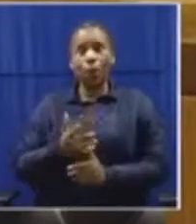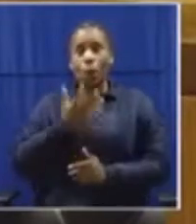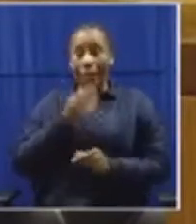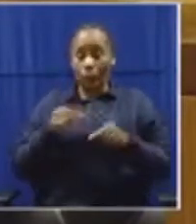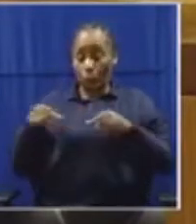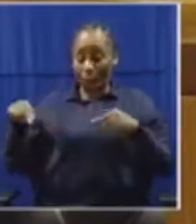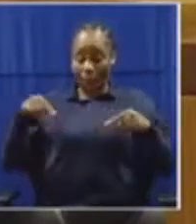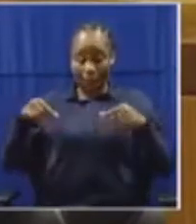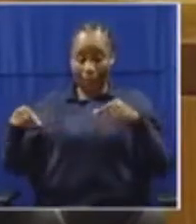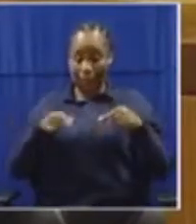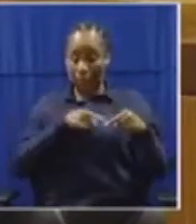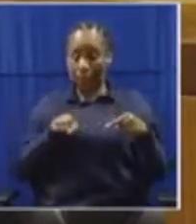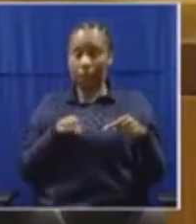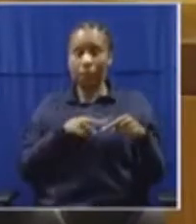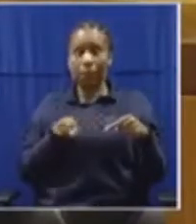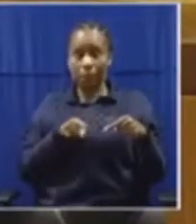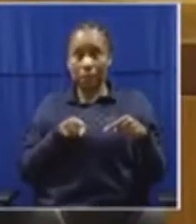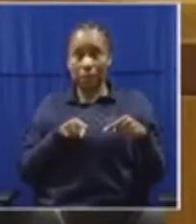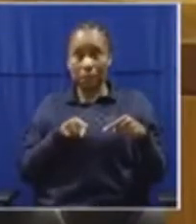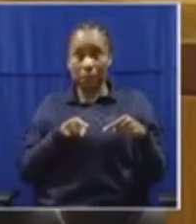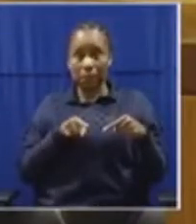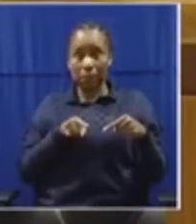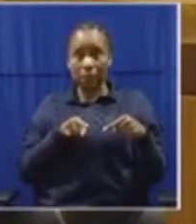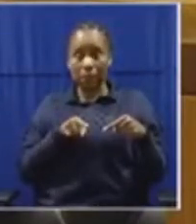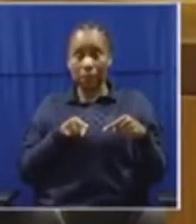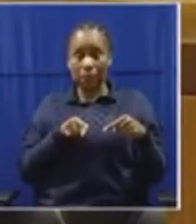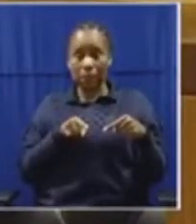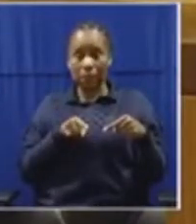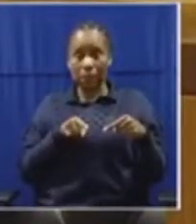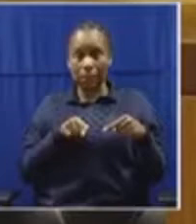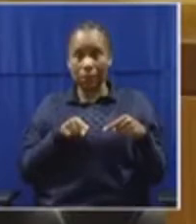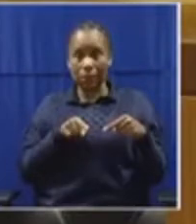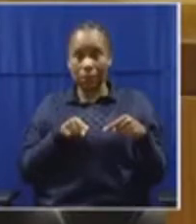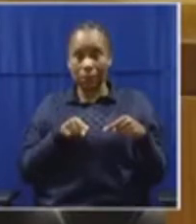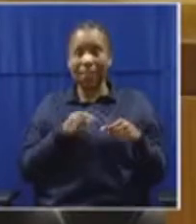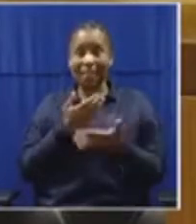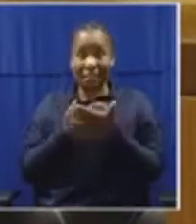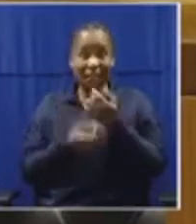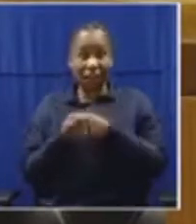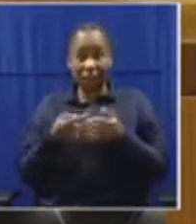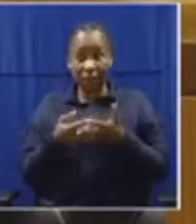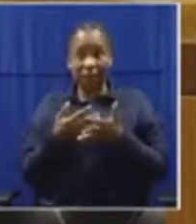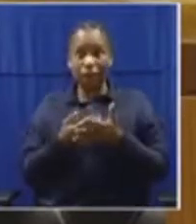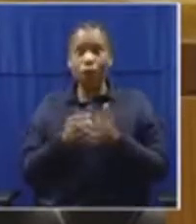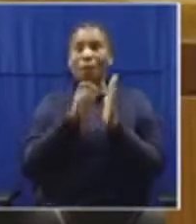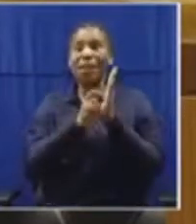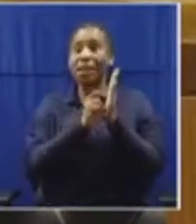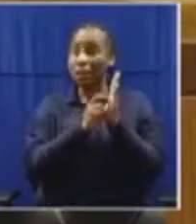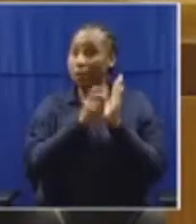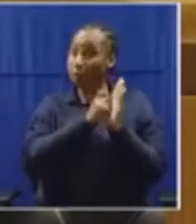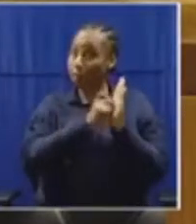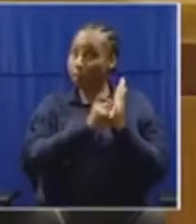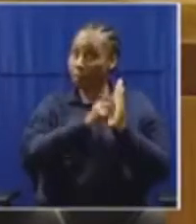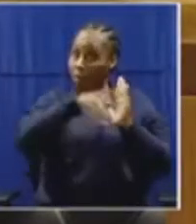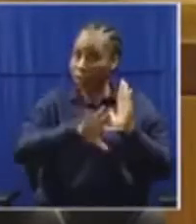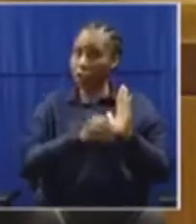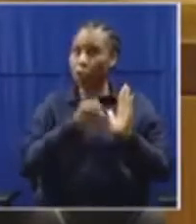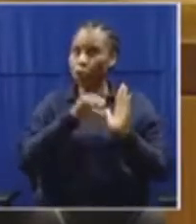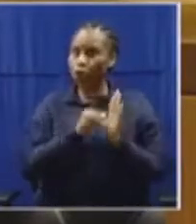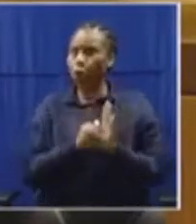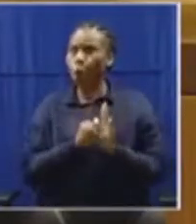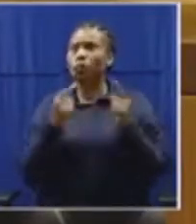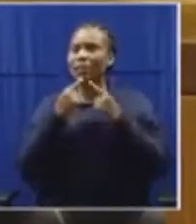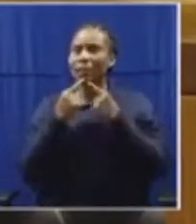that we could get engaged in to be regulated so that there is disclosure